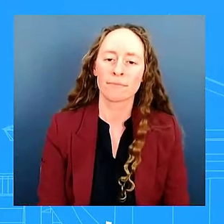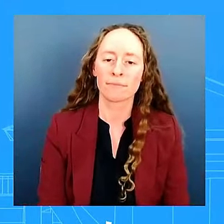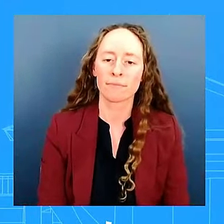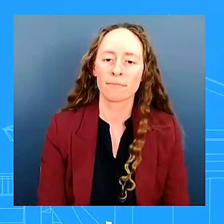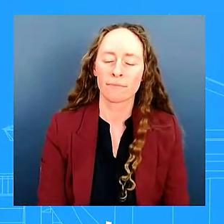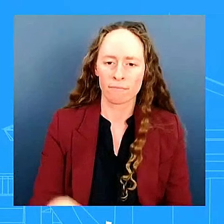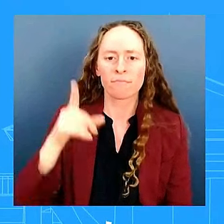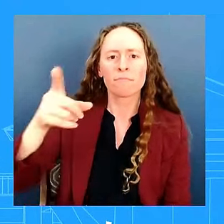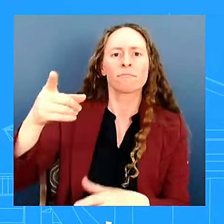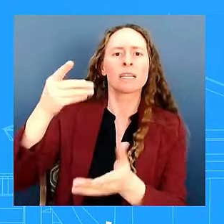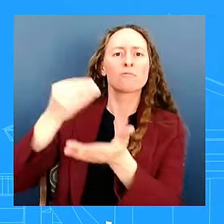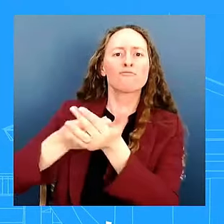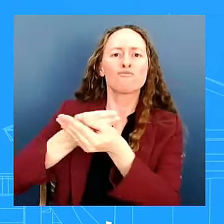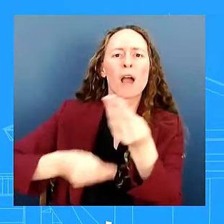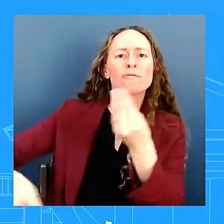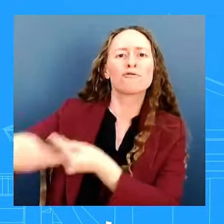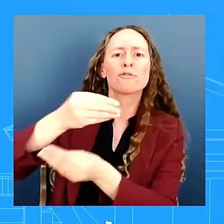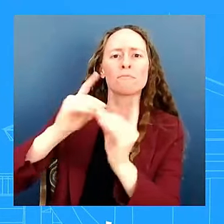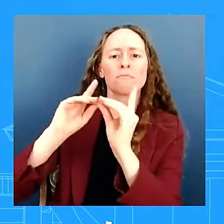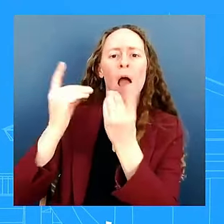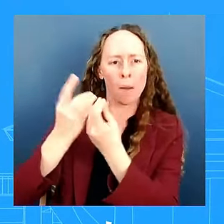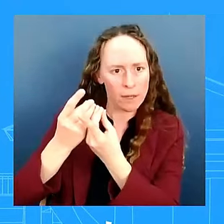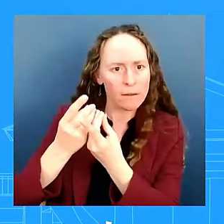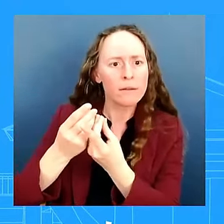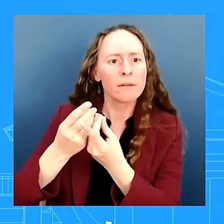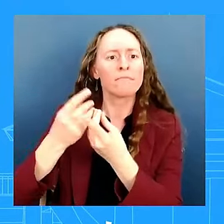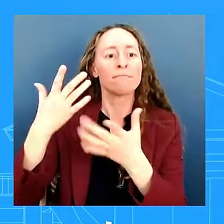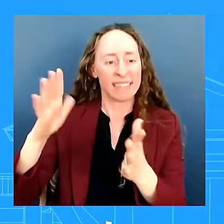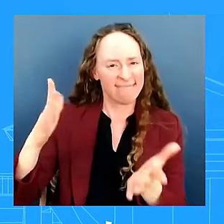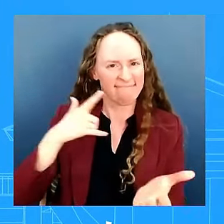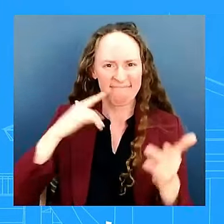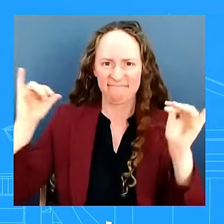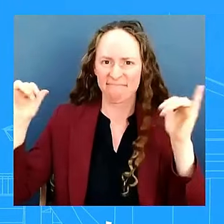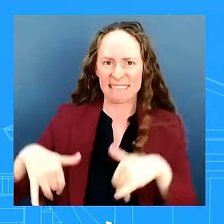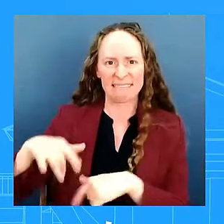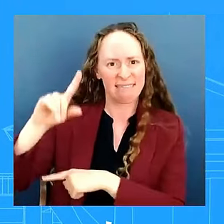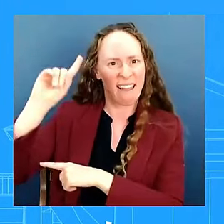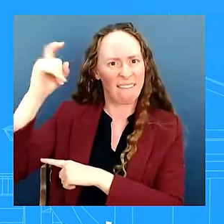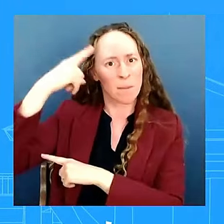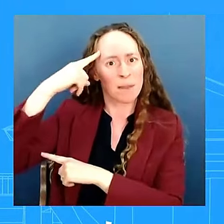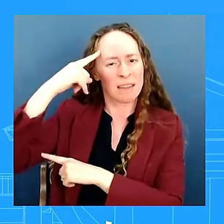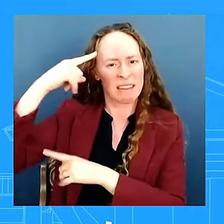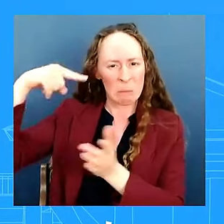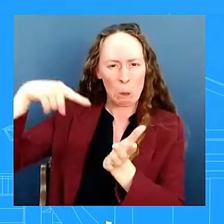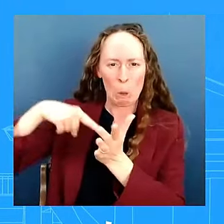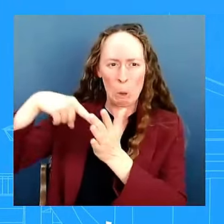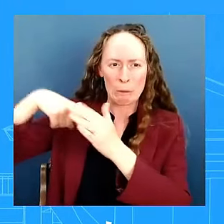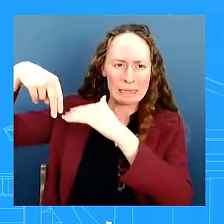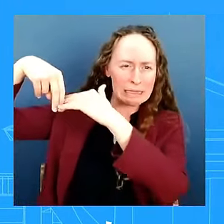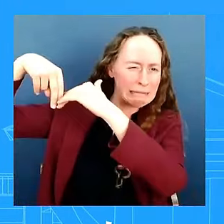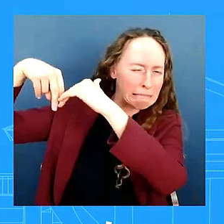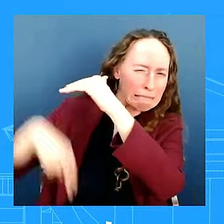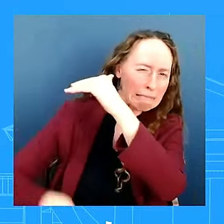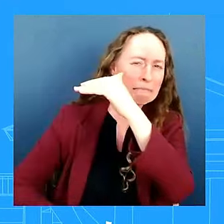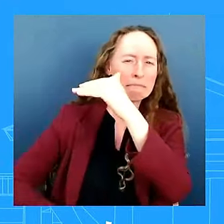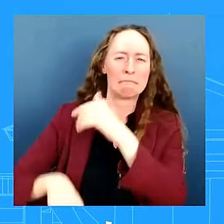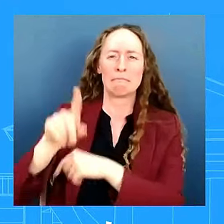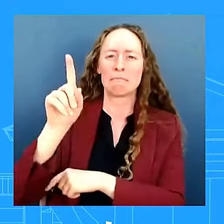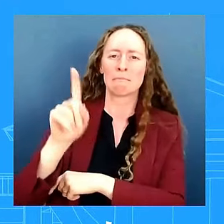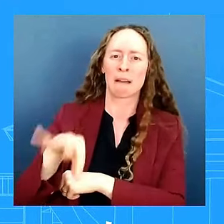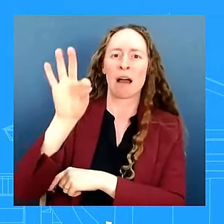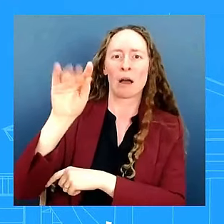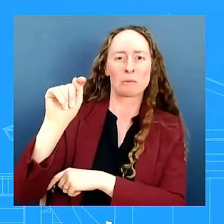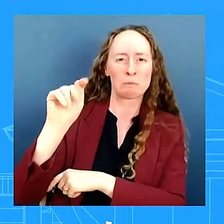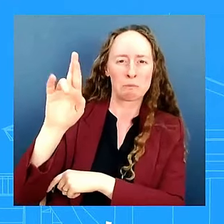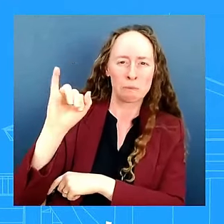of 1.9 trillion dollars uh this year um you know the focus on the president the vice president has been uh raising taxes they want to